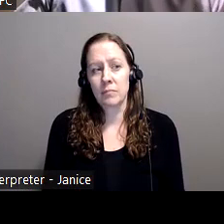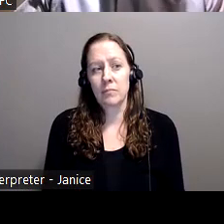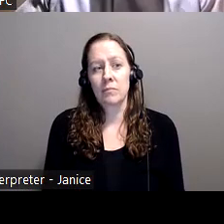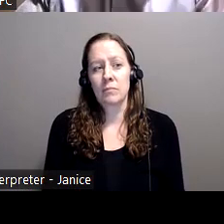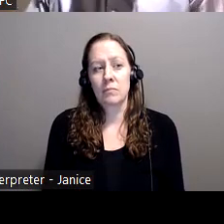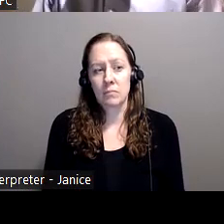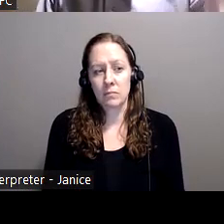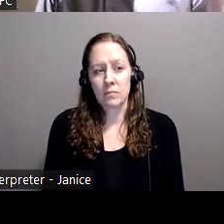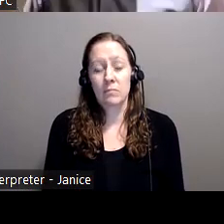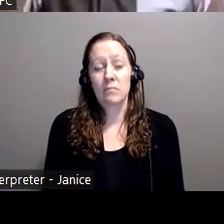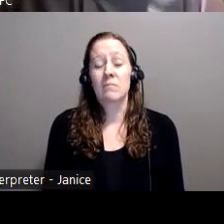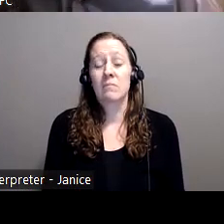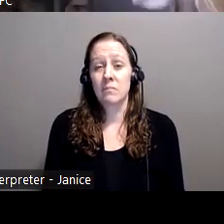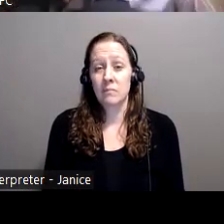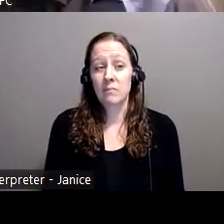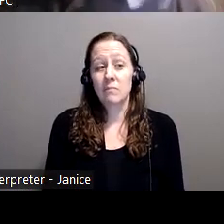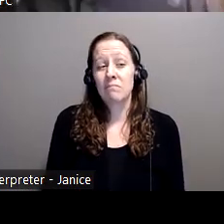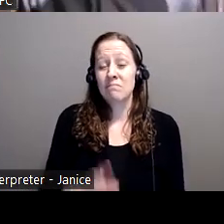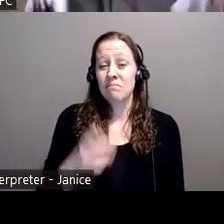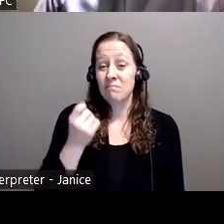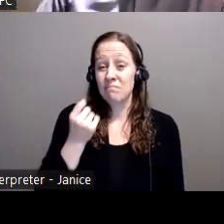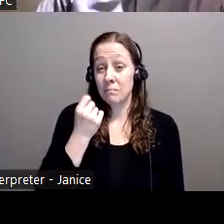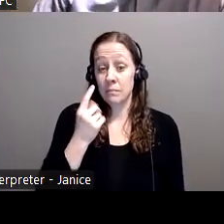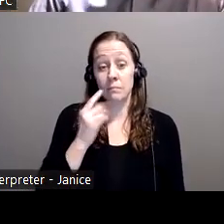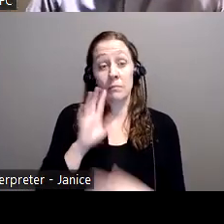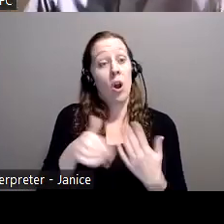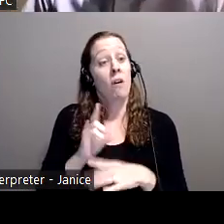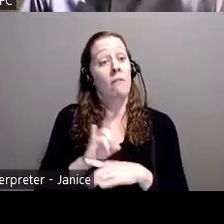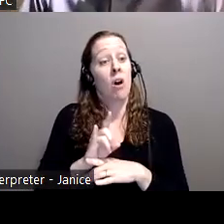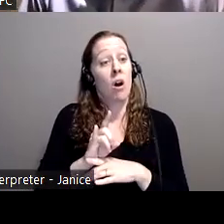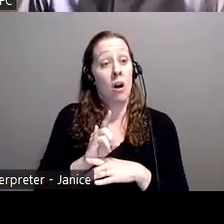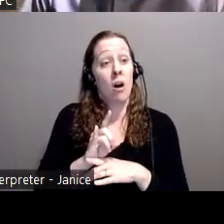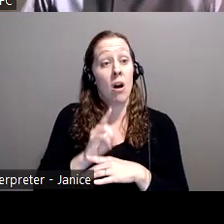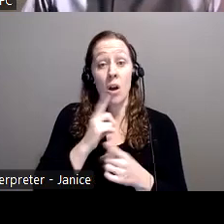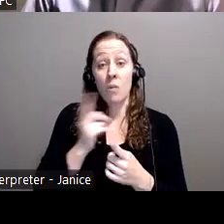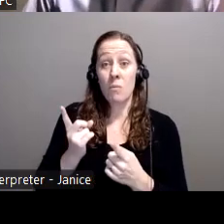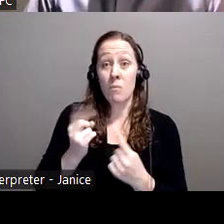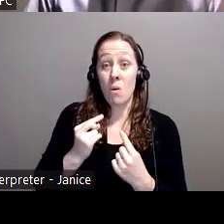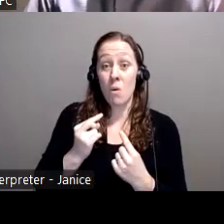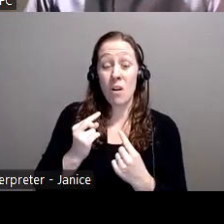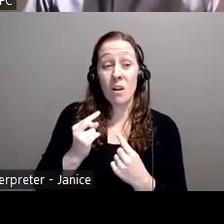So, it's actually estimated that, like, 5% to 10% of all fraud is recorded to the Canadian Anti-Fraud Centre.